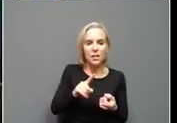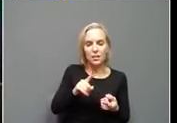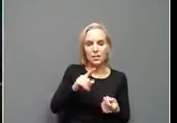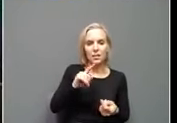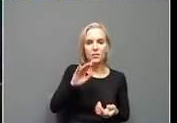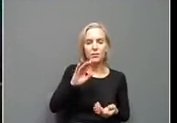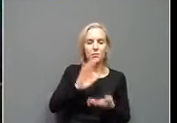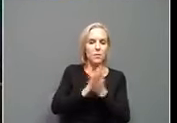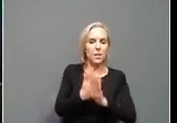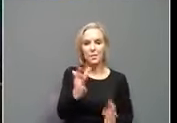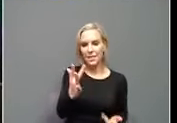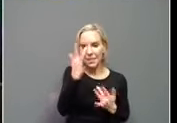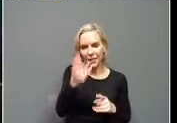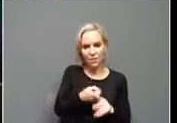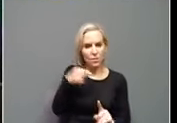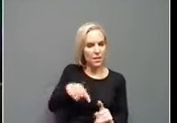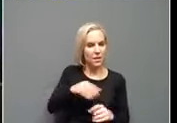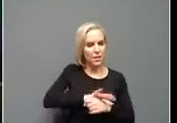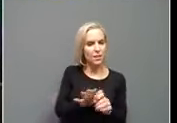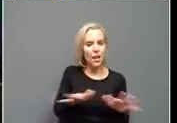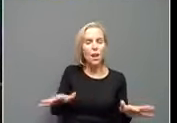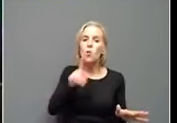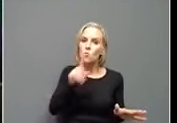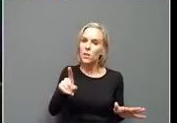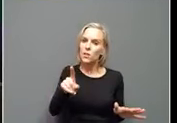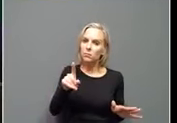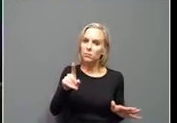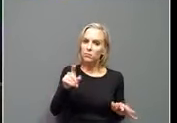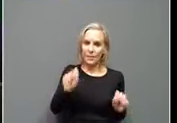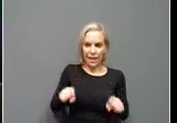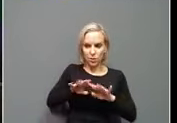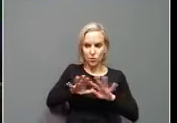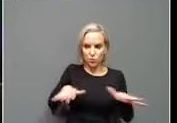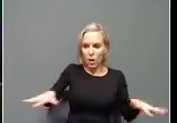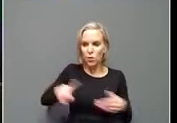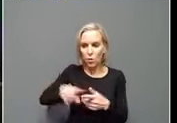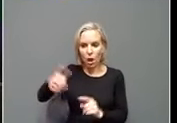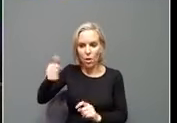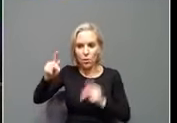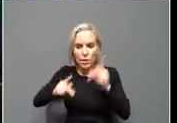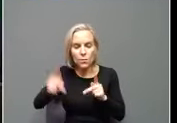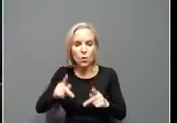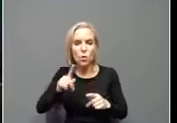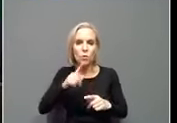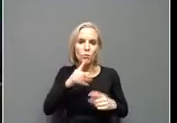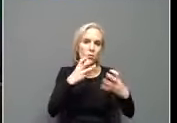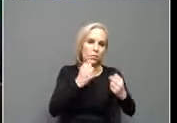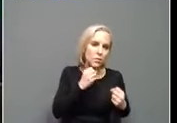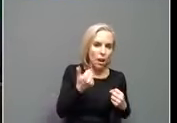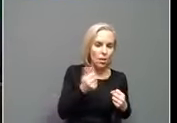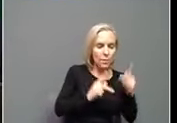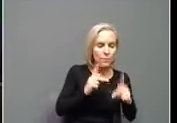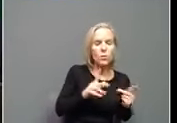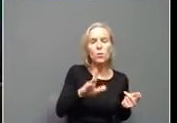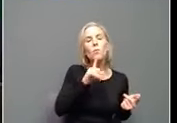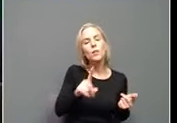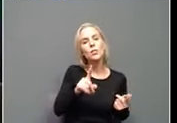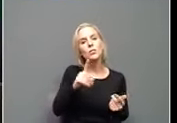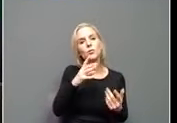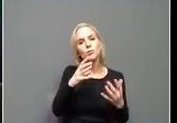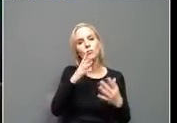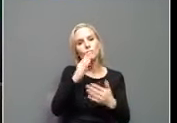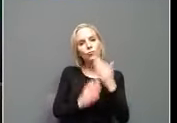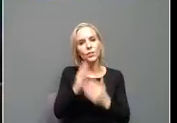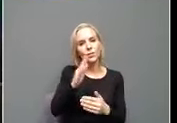It does appear to reduce the ability that you would spread it to loved ones or to other people. So, please, treat your neighbor as yourself.